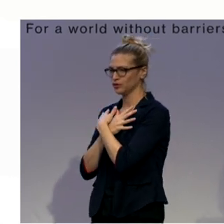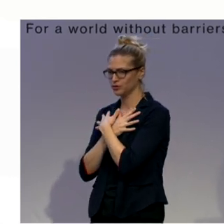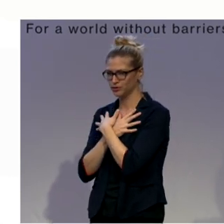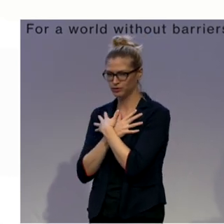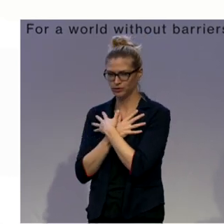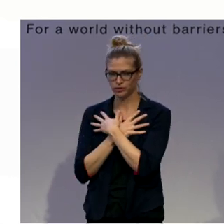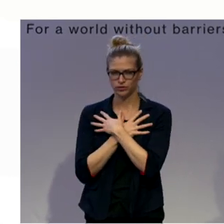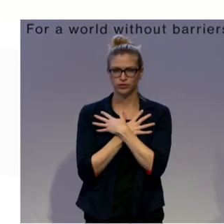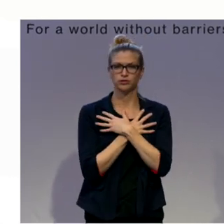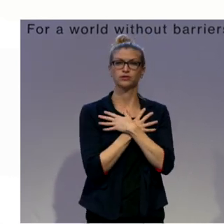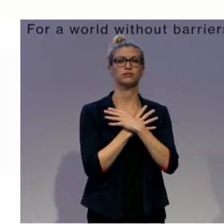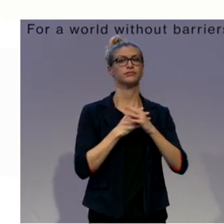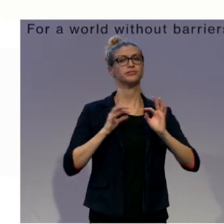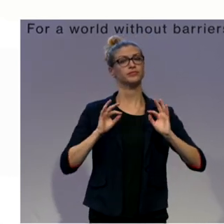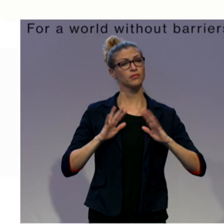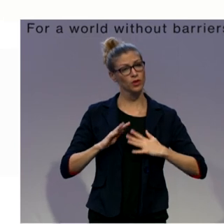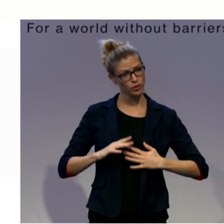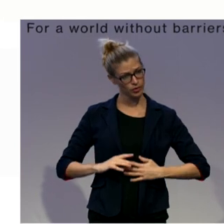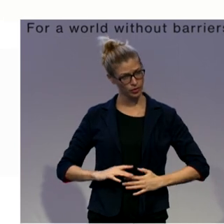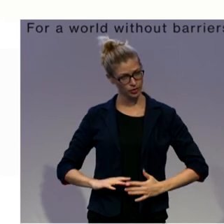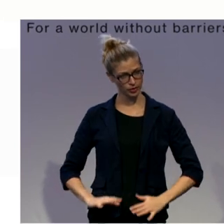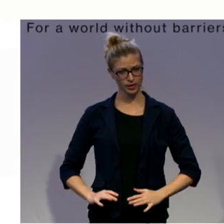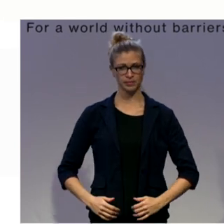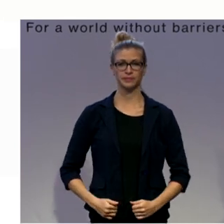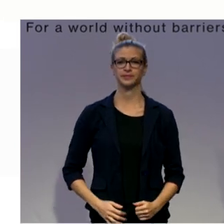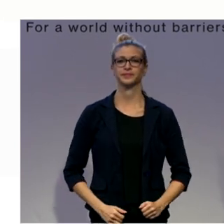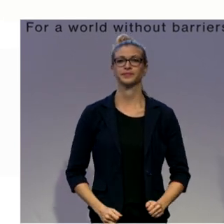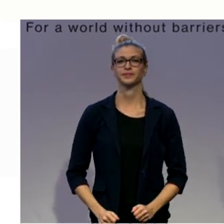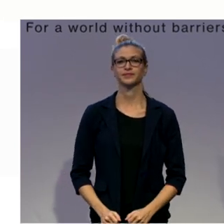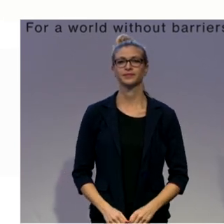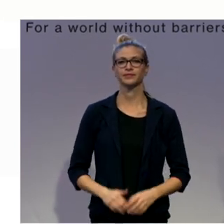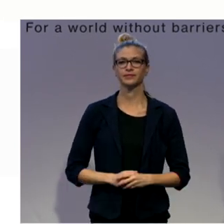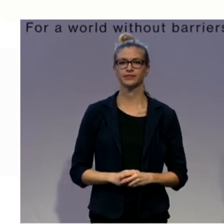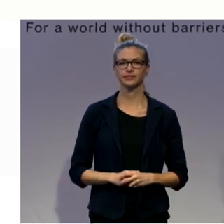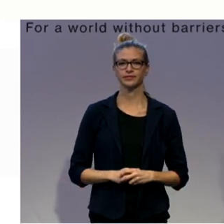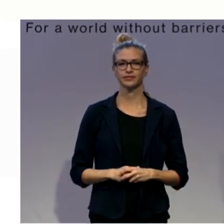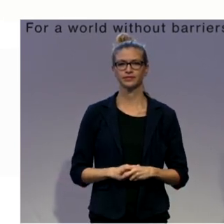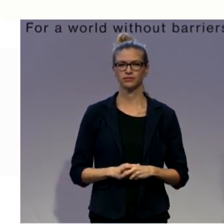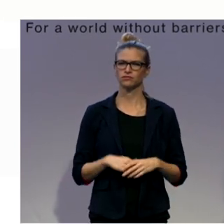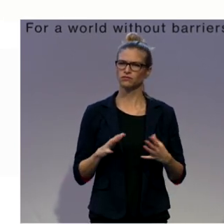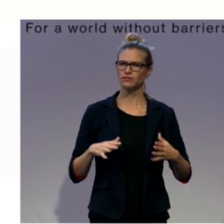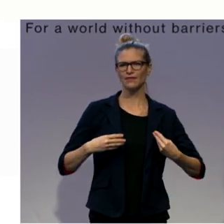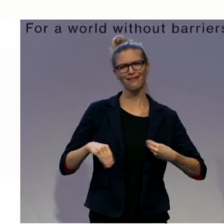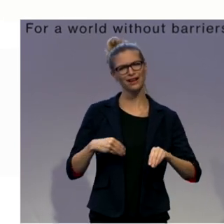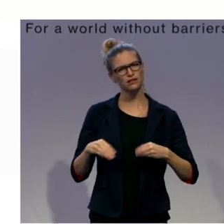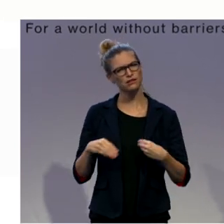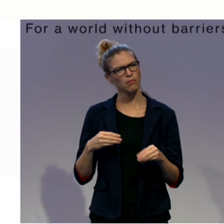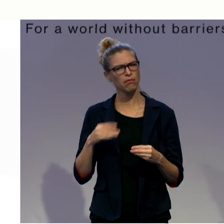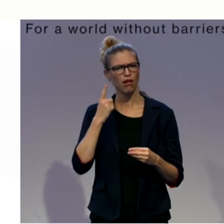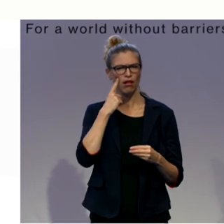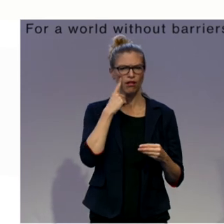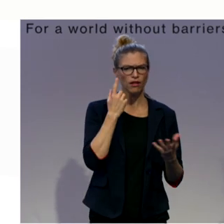here we go. Now, it's all about lateral flexion. I see that you have more space around,